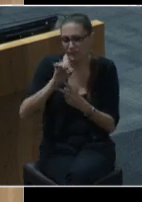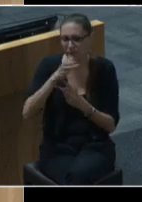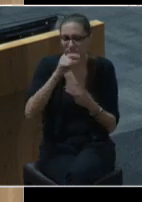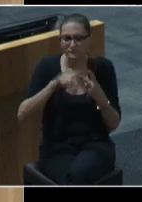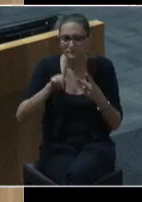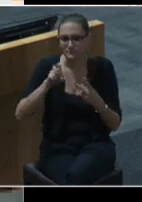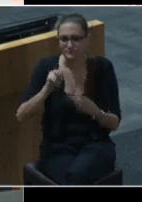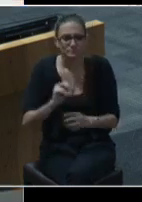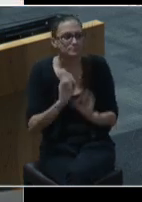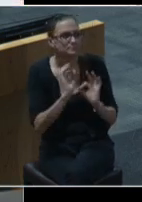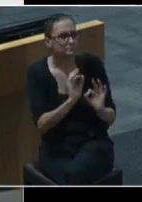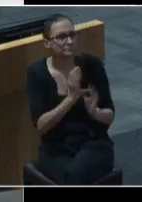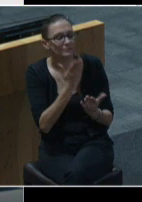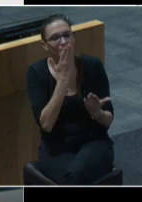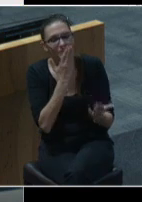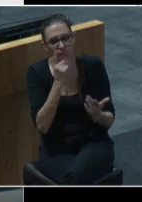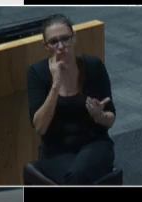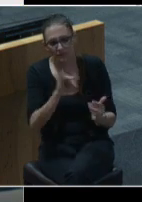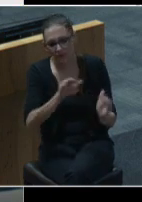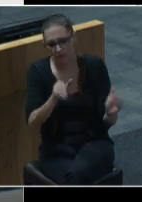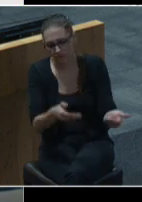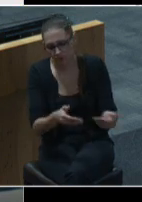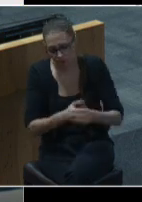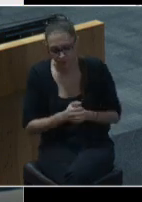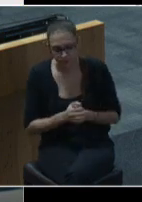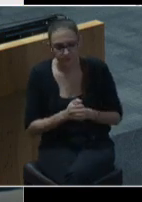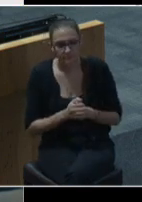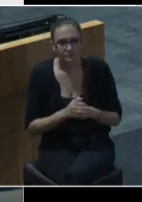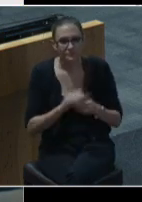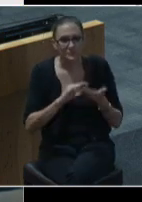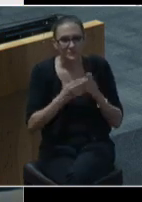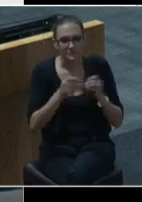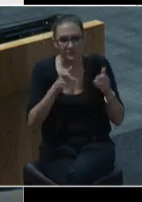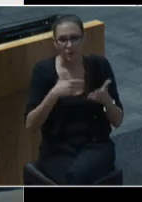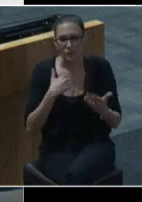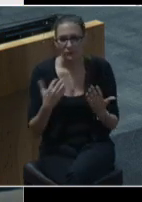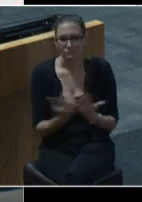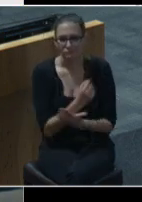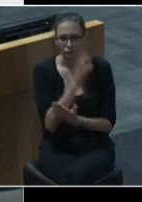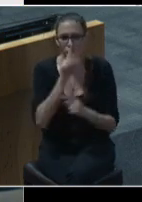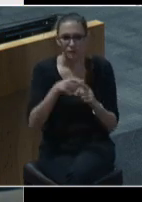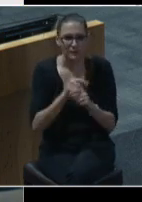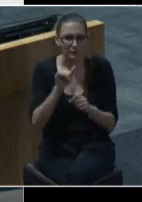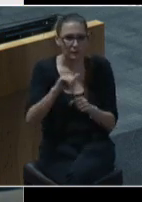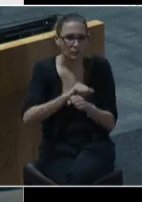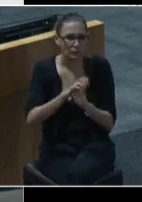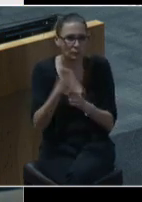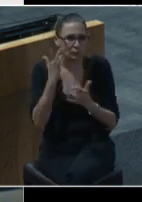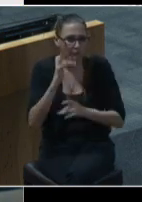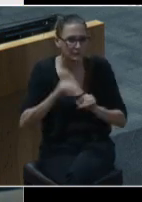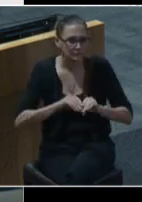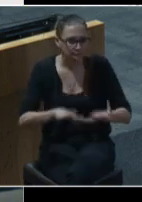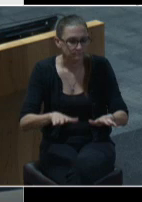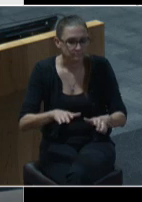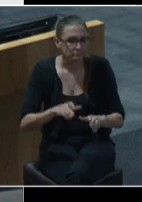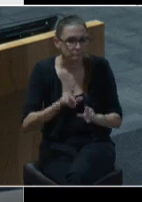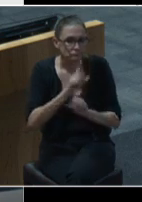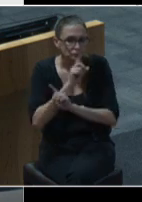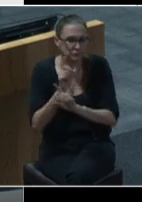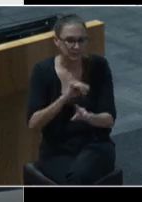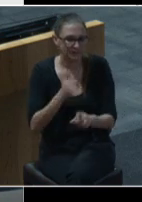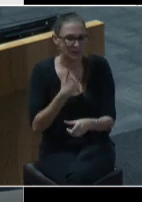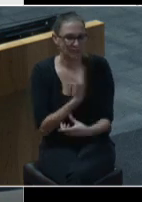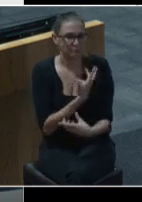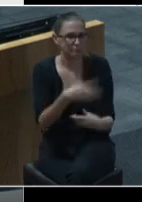thank you so much for the introduction city manager uh i just want to take a moment to talk about the coven 19 response i've got to be able to be a part of um